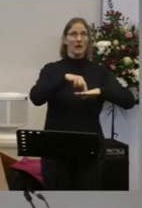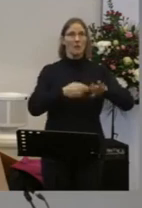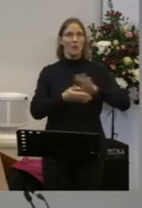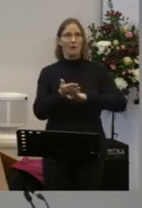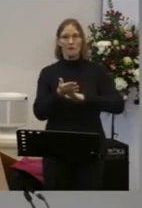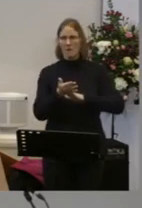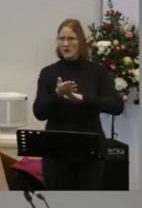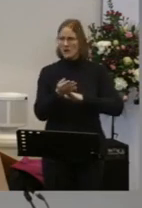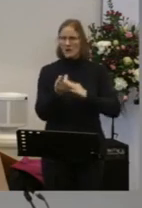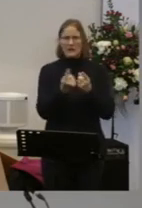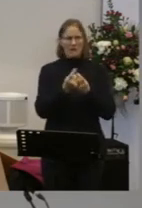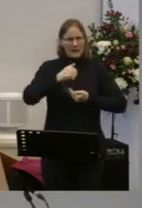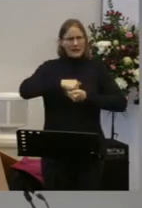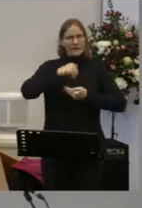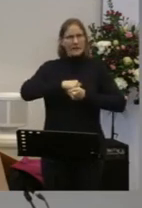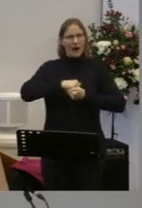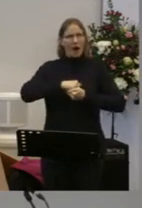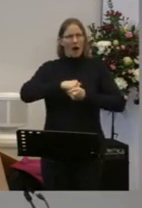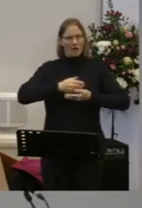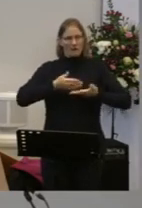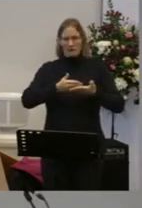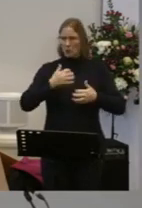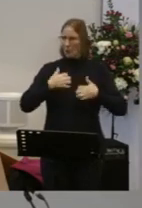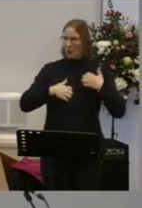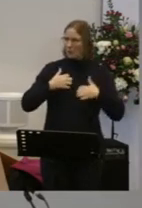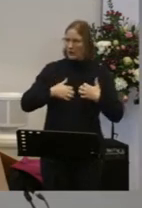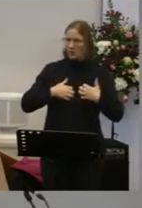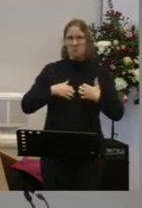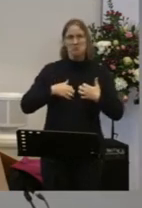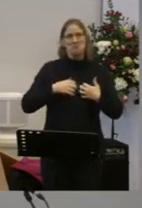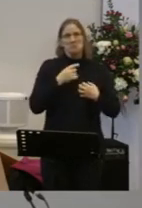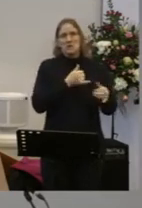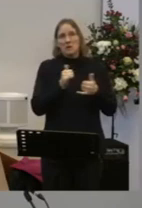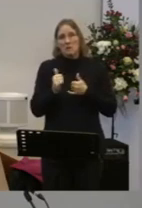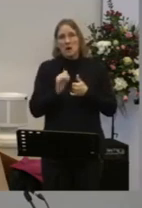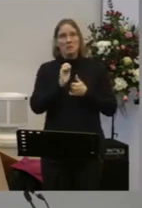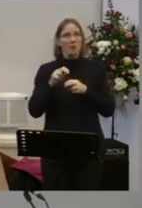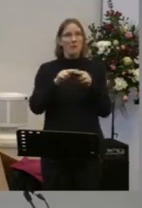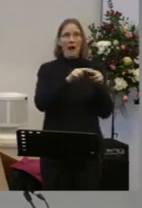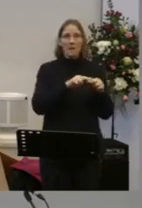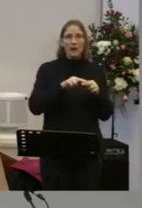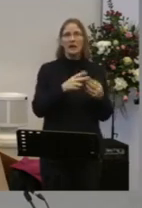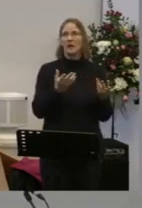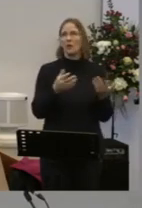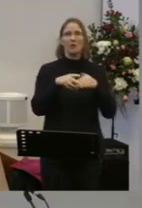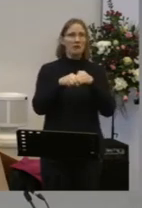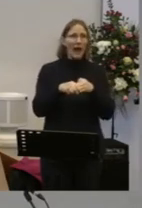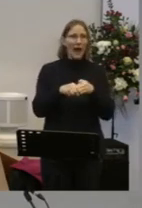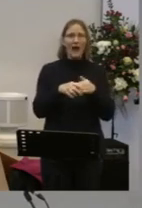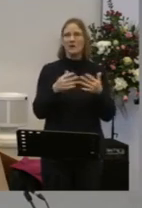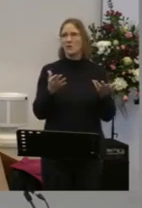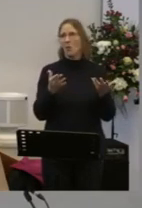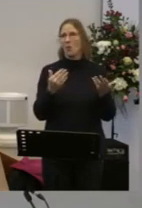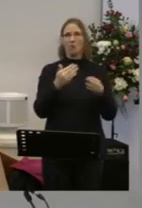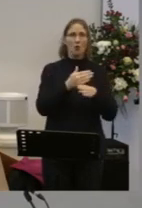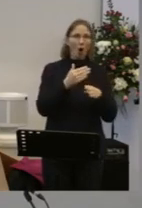Something motivates you through your life It could be your family It could be your friends It could be your job It